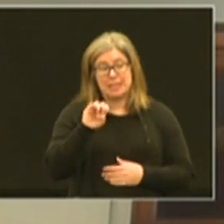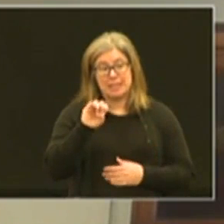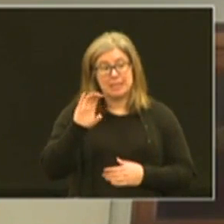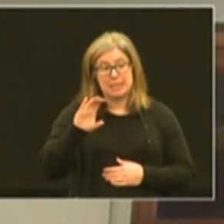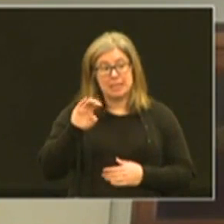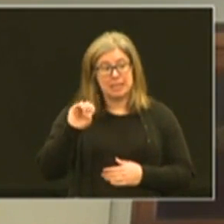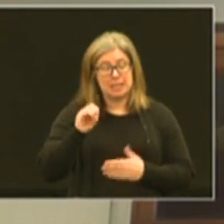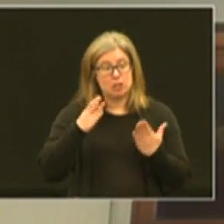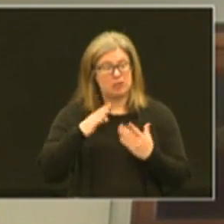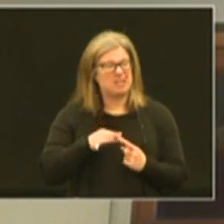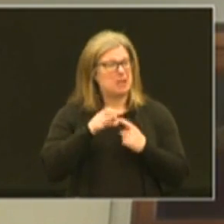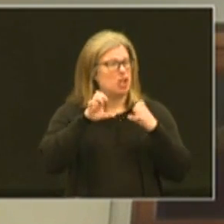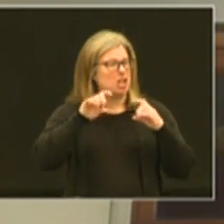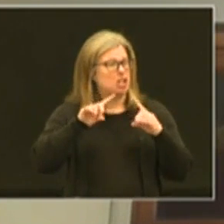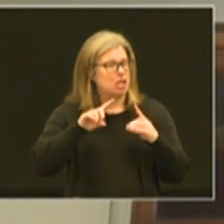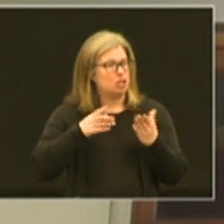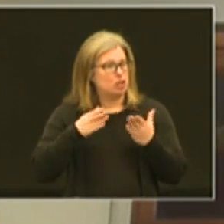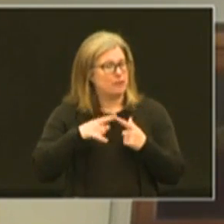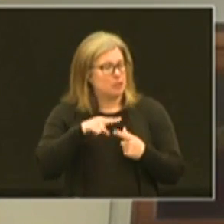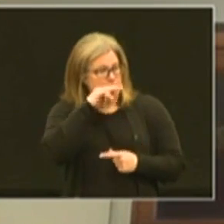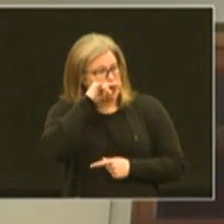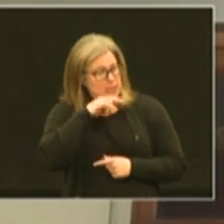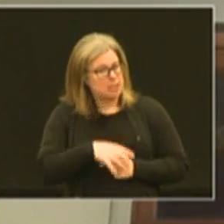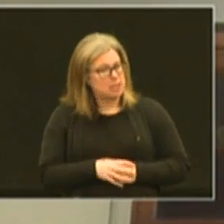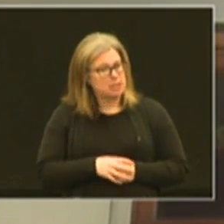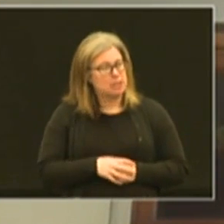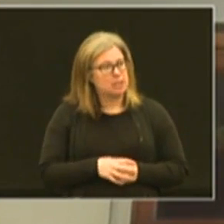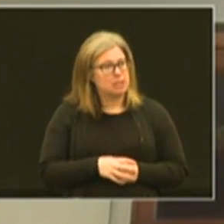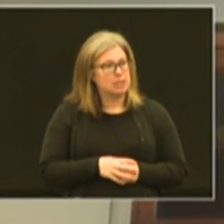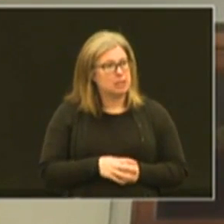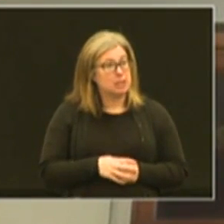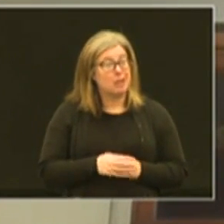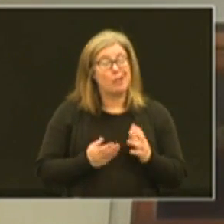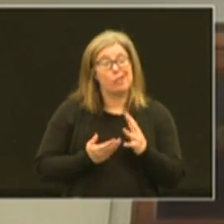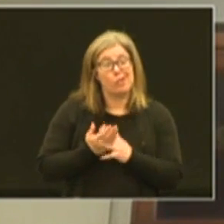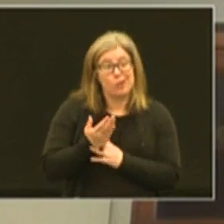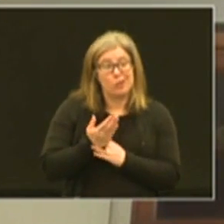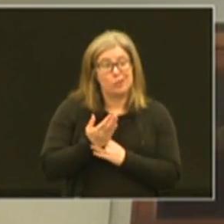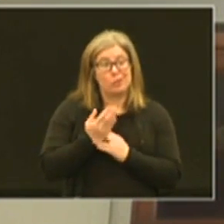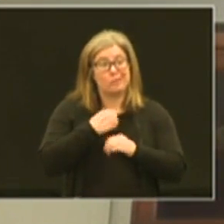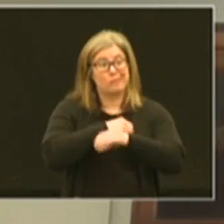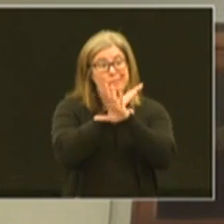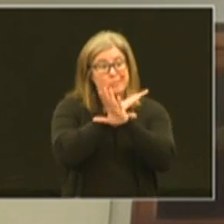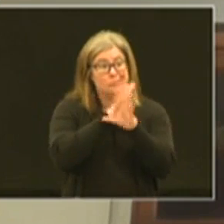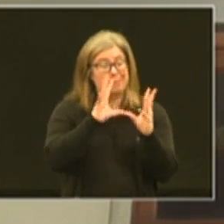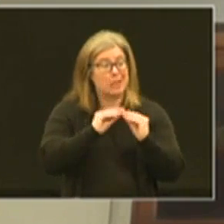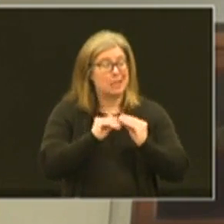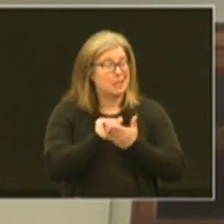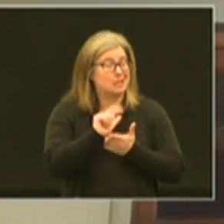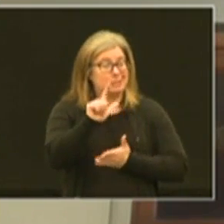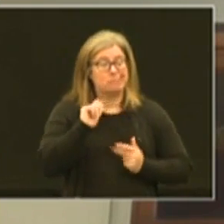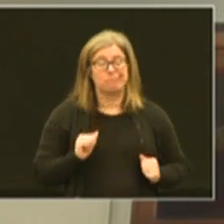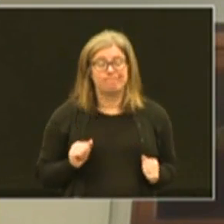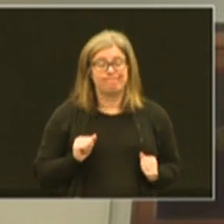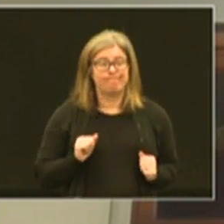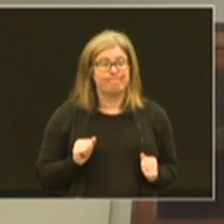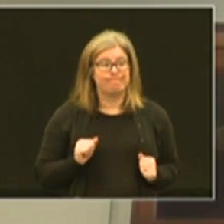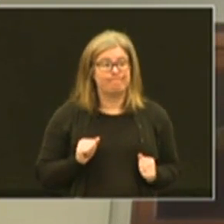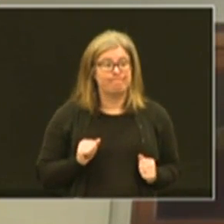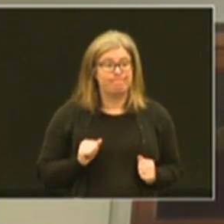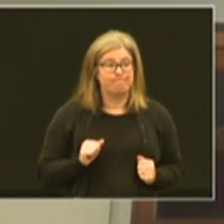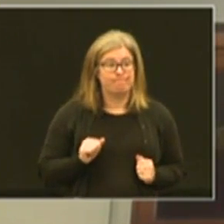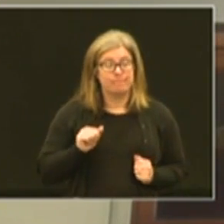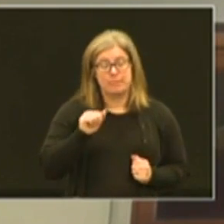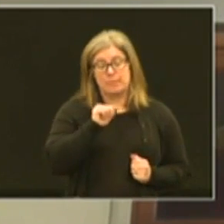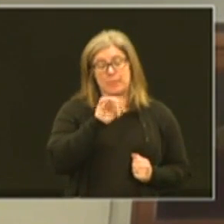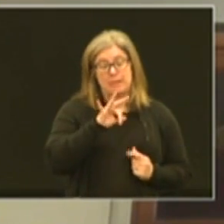services special education services to kids is through virtual meetings and so if